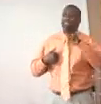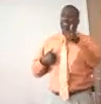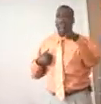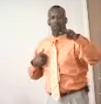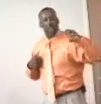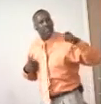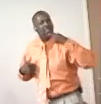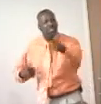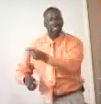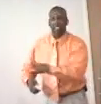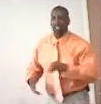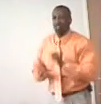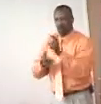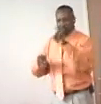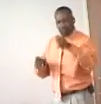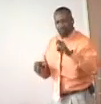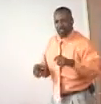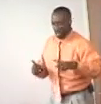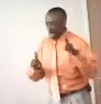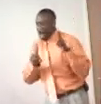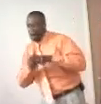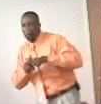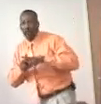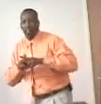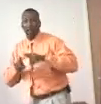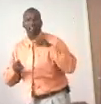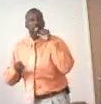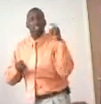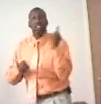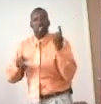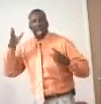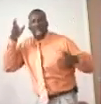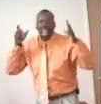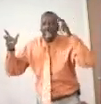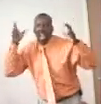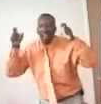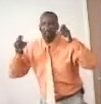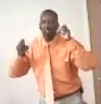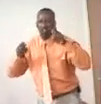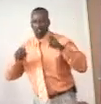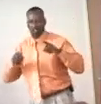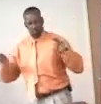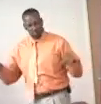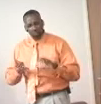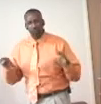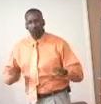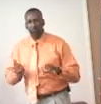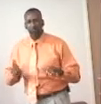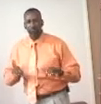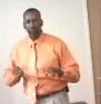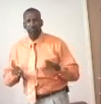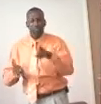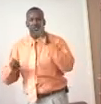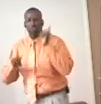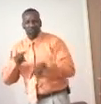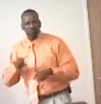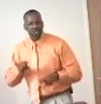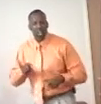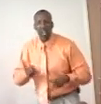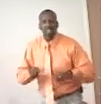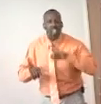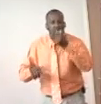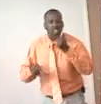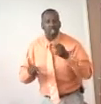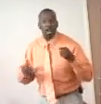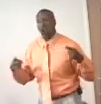James says that you've got to apply. You can't just be a hearer. You've got to be a doer that you can